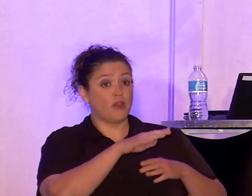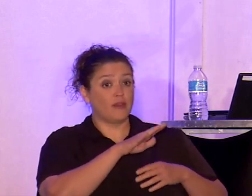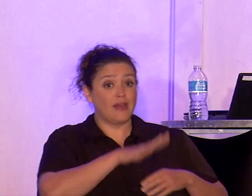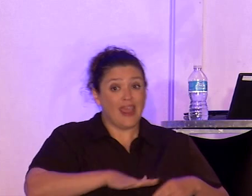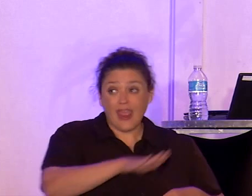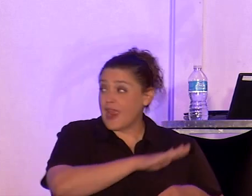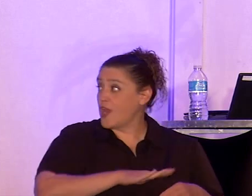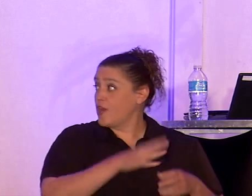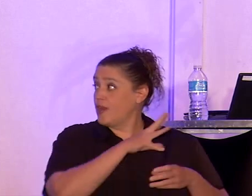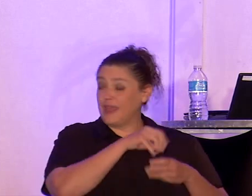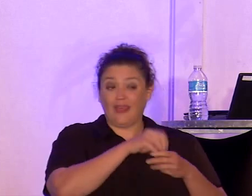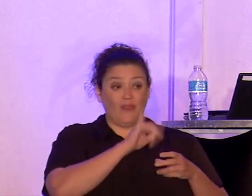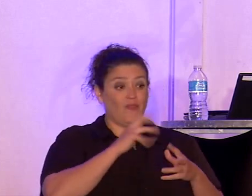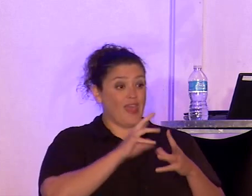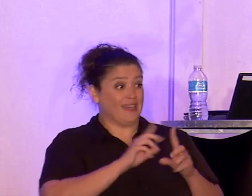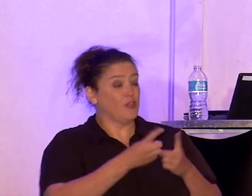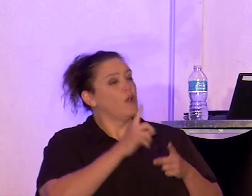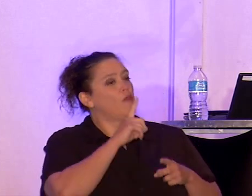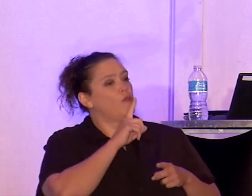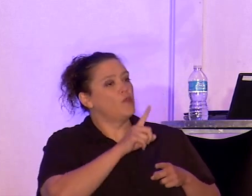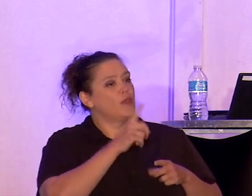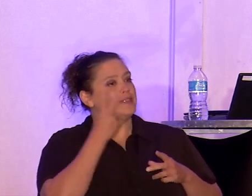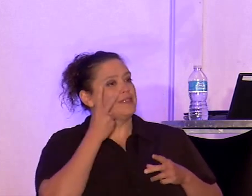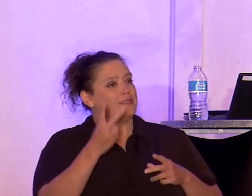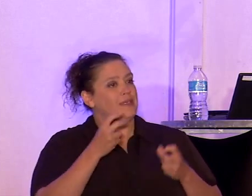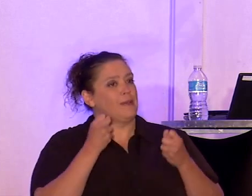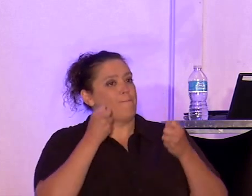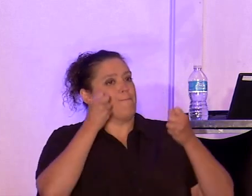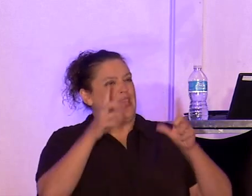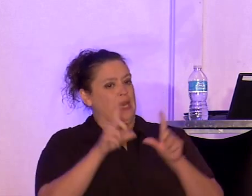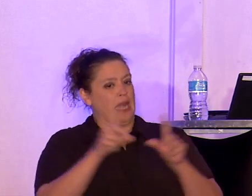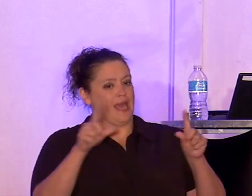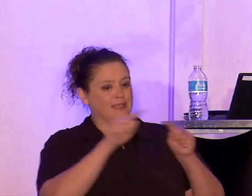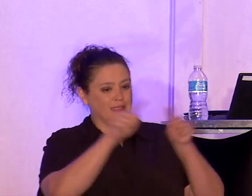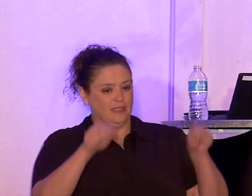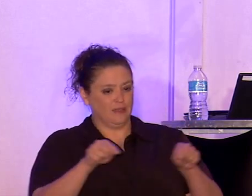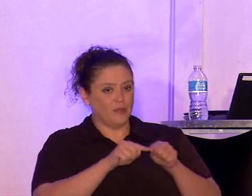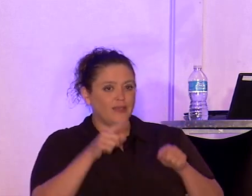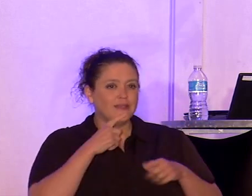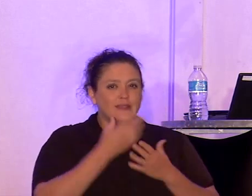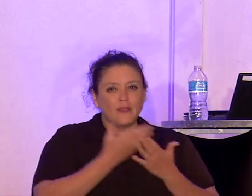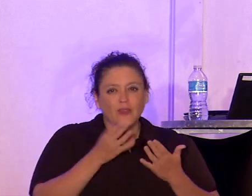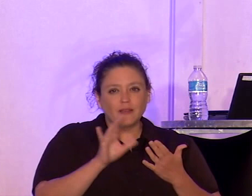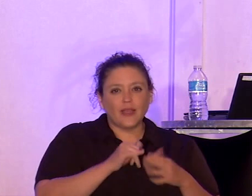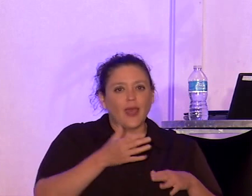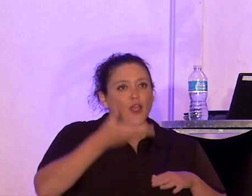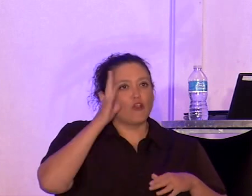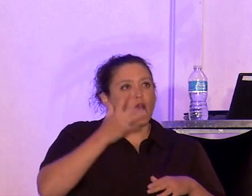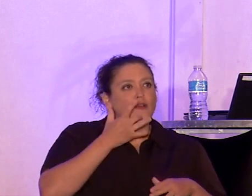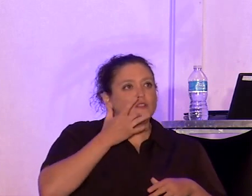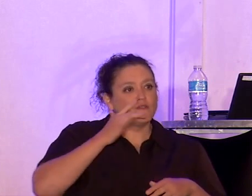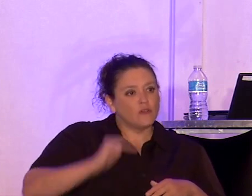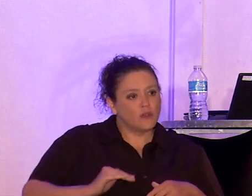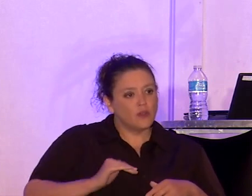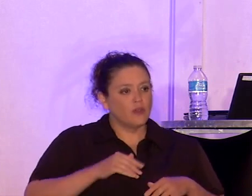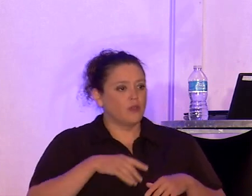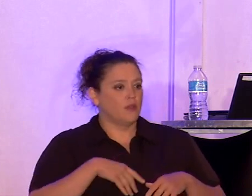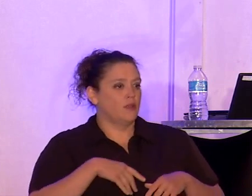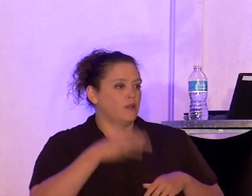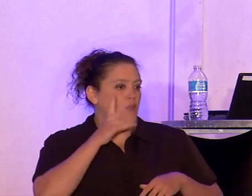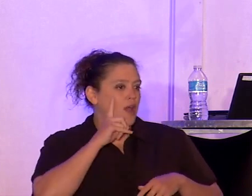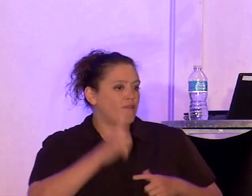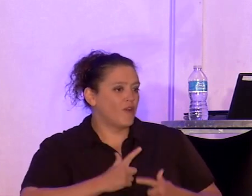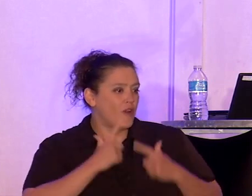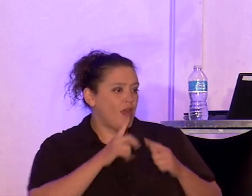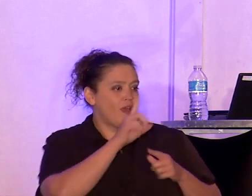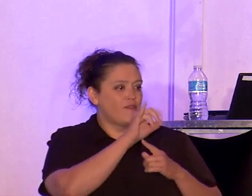Crenshaw District, the personalized license plays tale-to-tale, God's Favorite Child, Blessed for Life, Diva